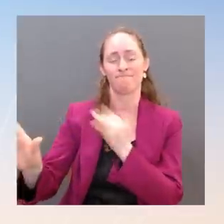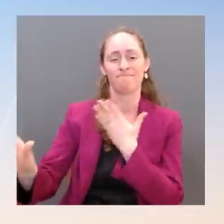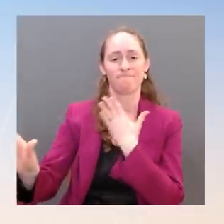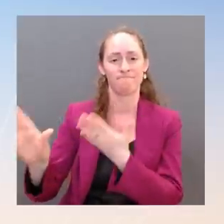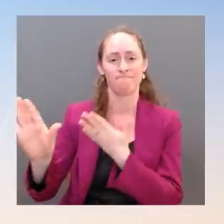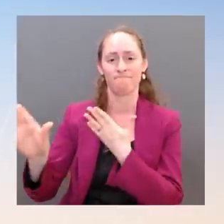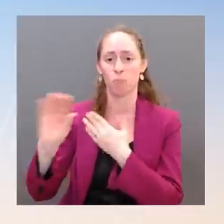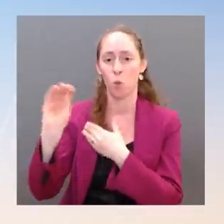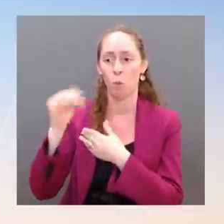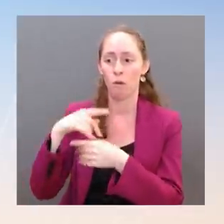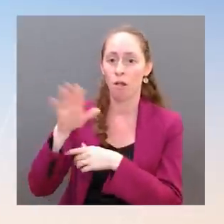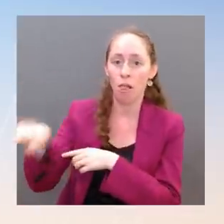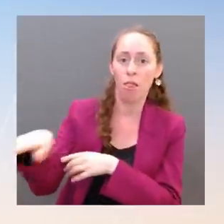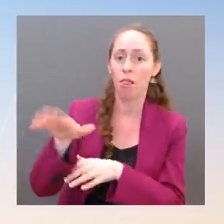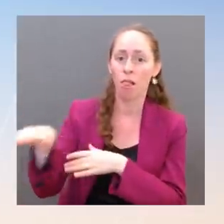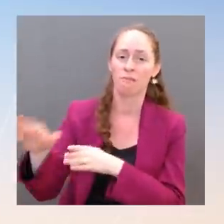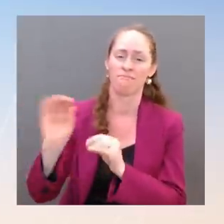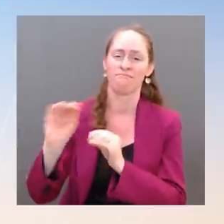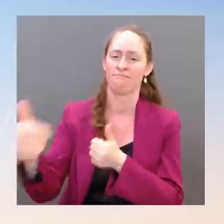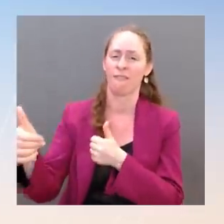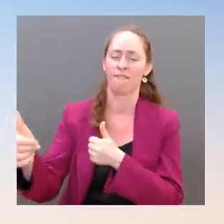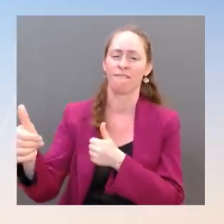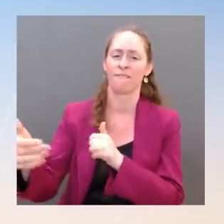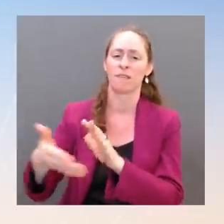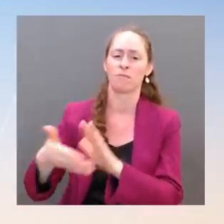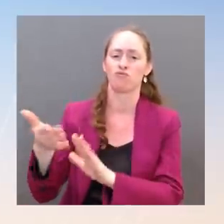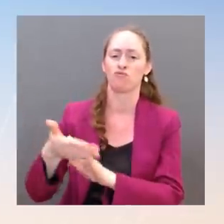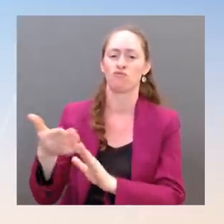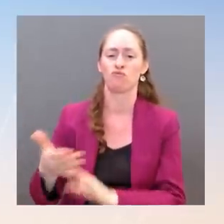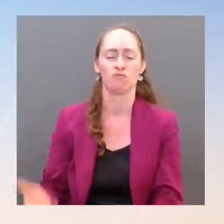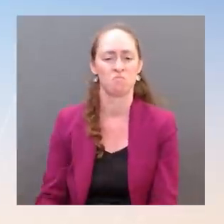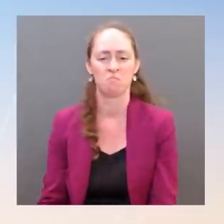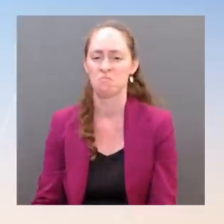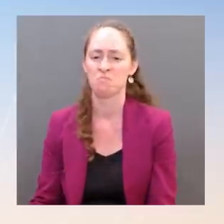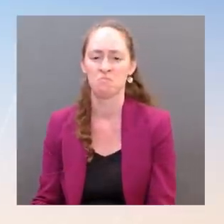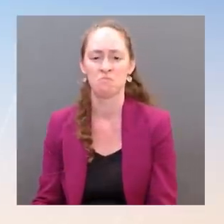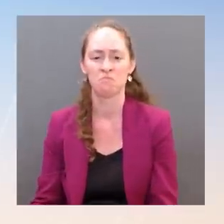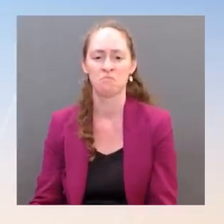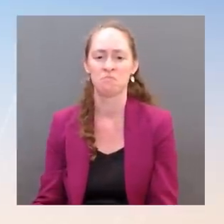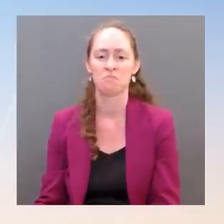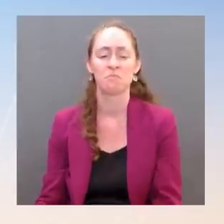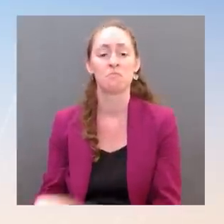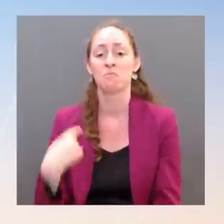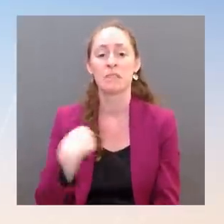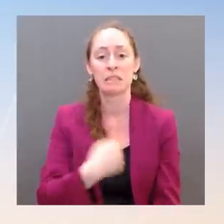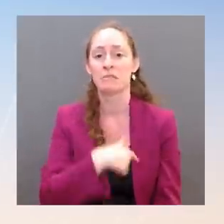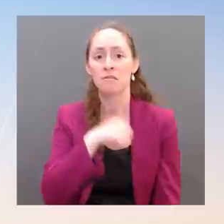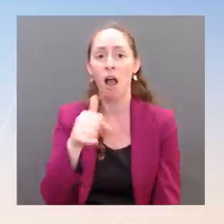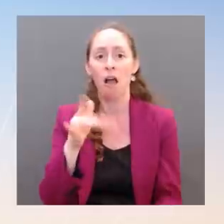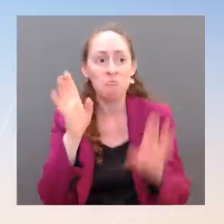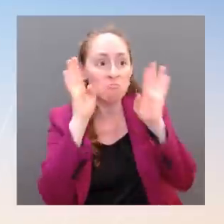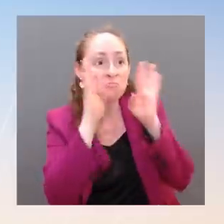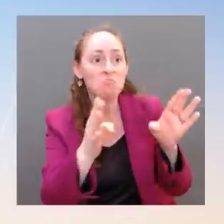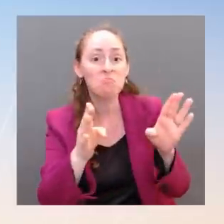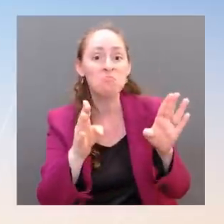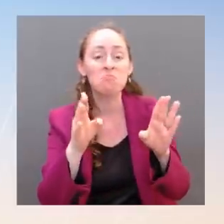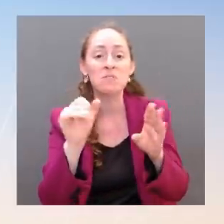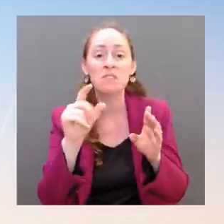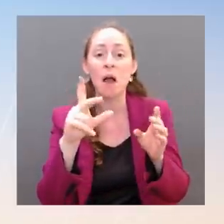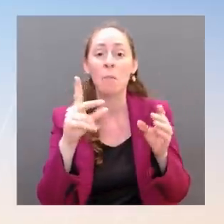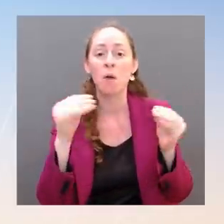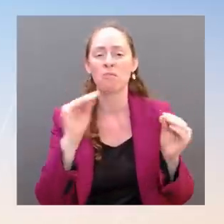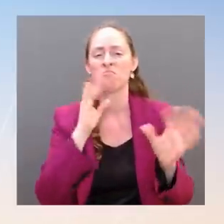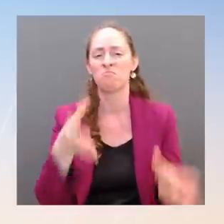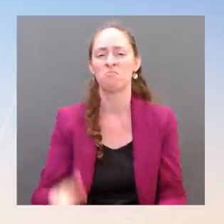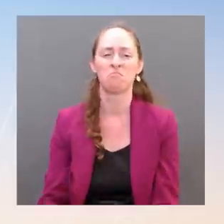market. We do not. That's not something that we keep an eye on every day. So I don't I'm not going to comment about that from here. I do want to touch base